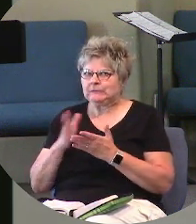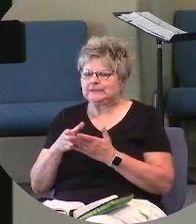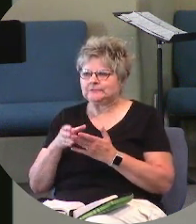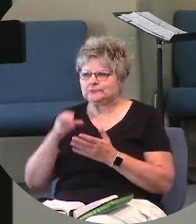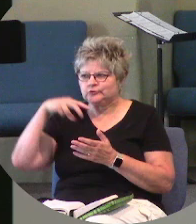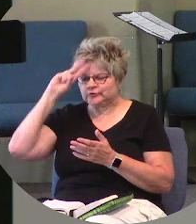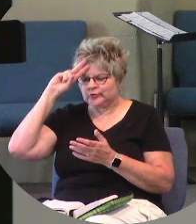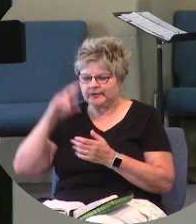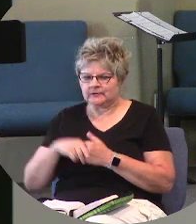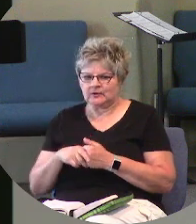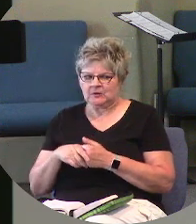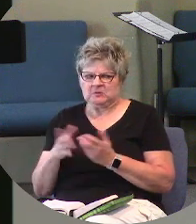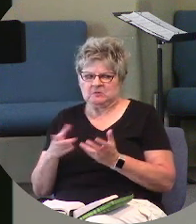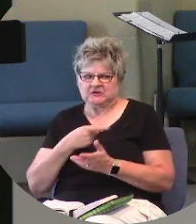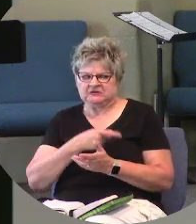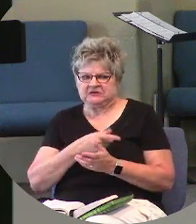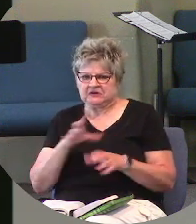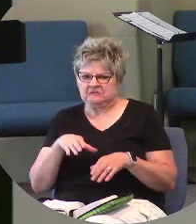What's she doing here?